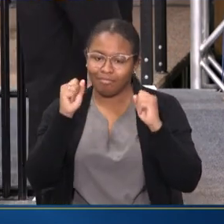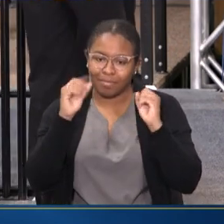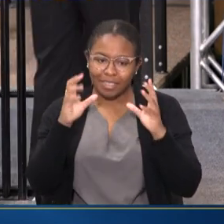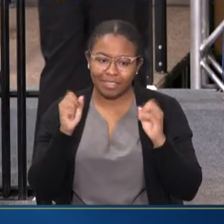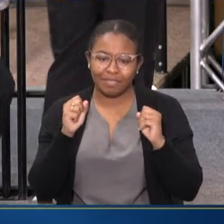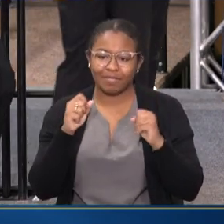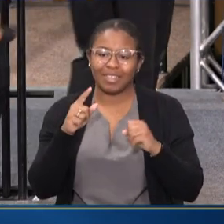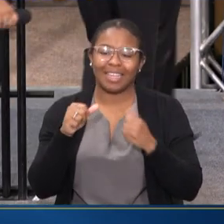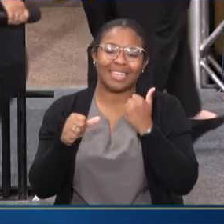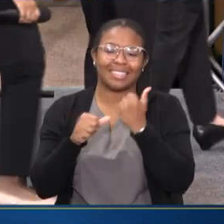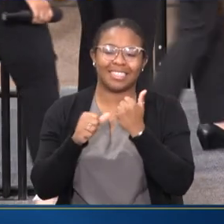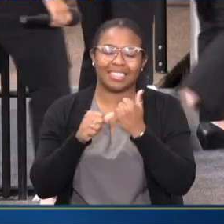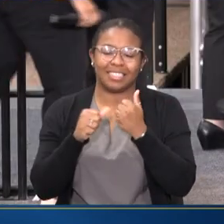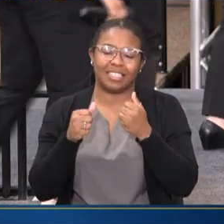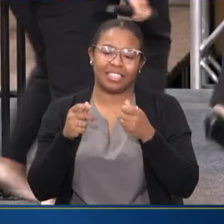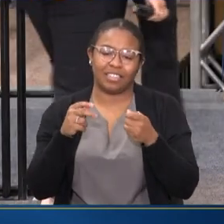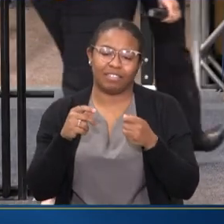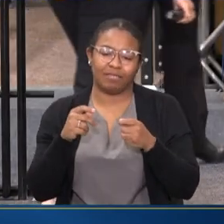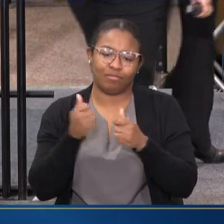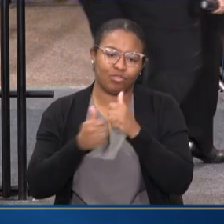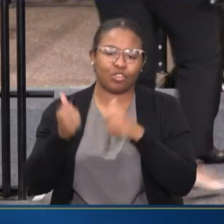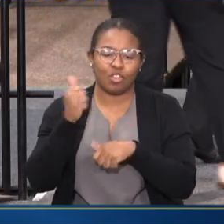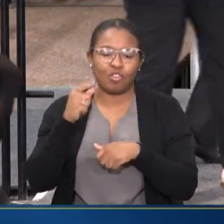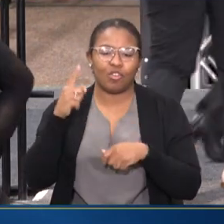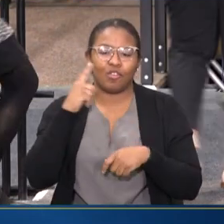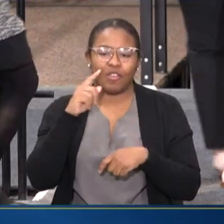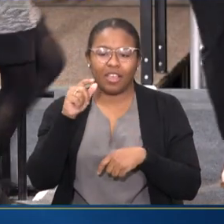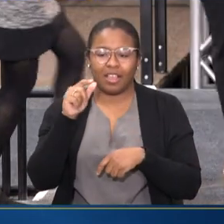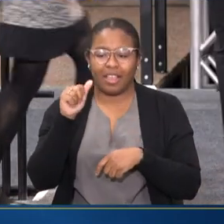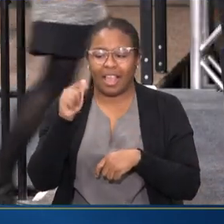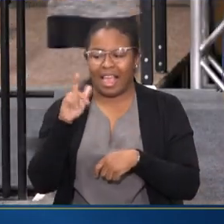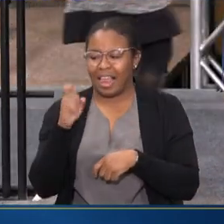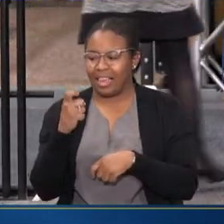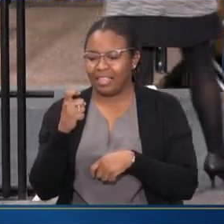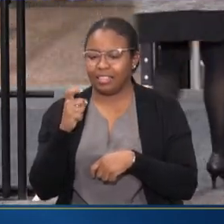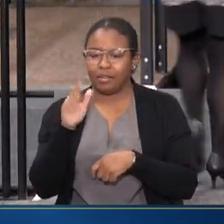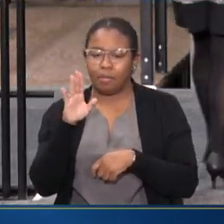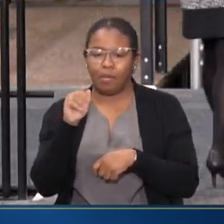AND ASSISTANT SECRETARY FOR AGING, ALISON BARKHOFF. WELCOME, EVERYBODY.